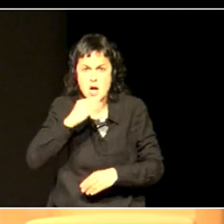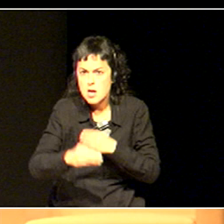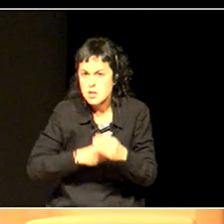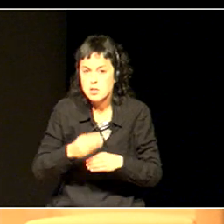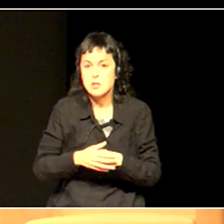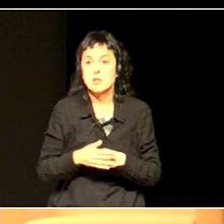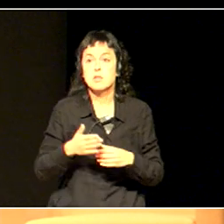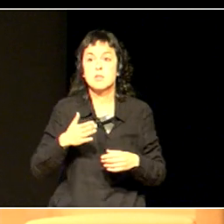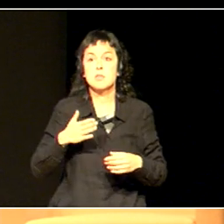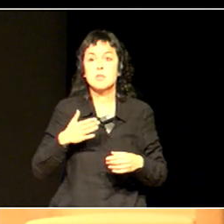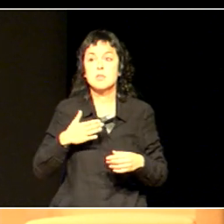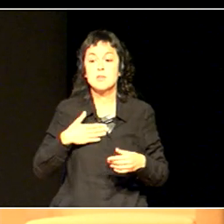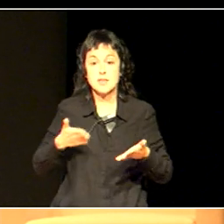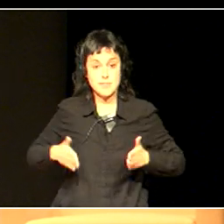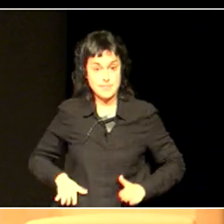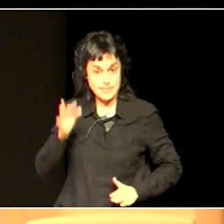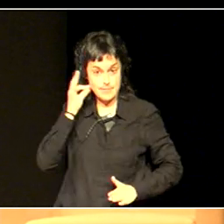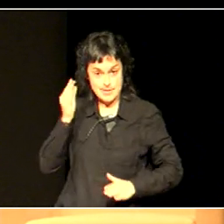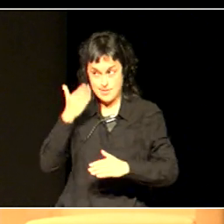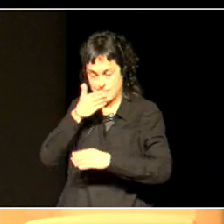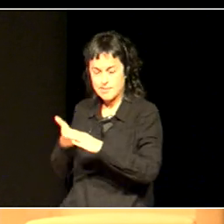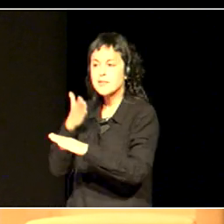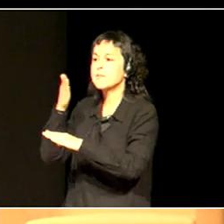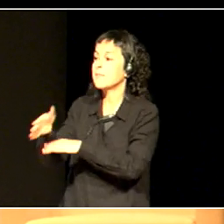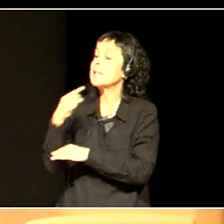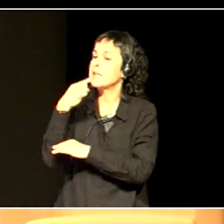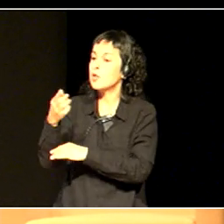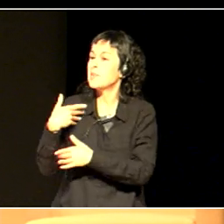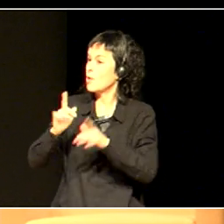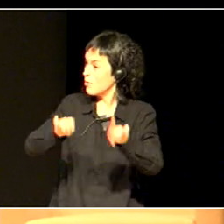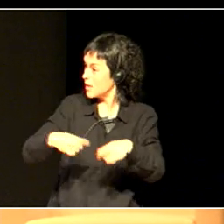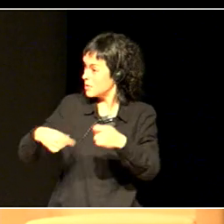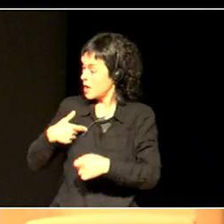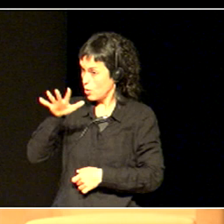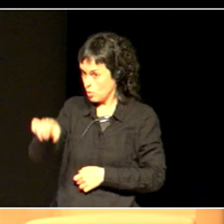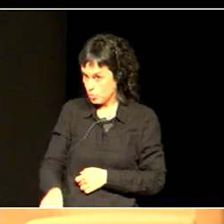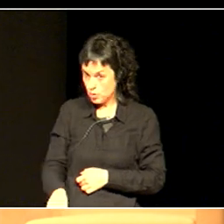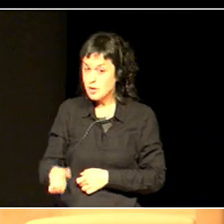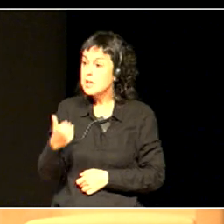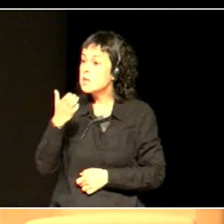have a problem with his shoes, you know, see me. It was okay.